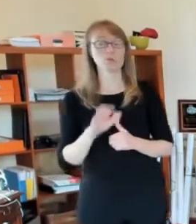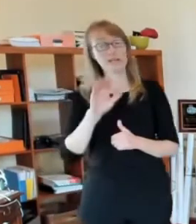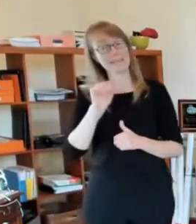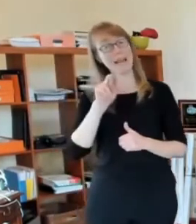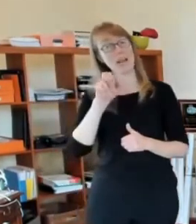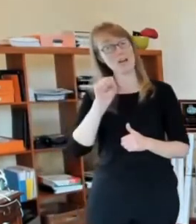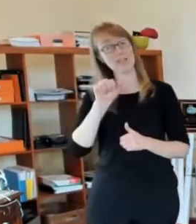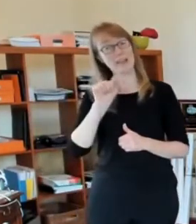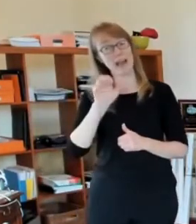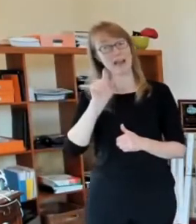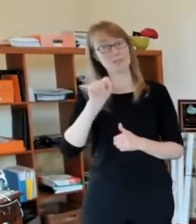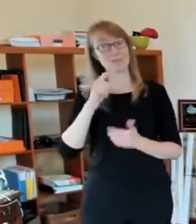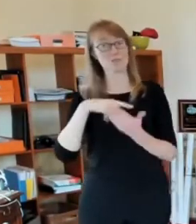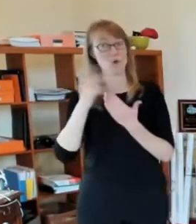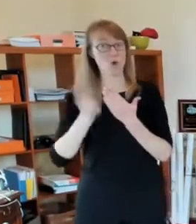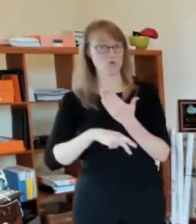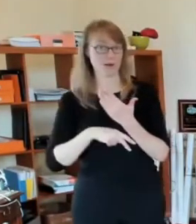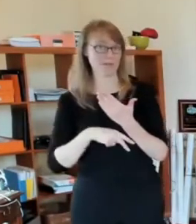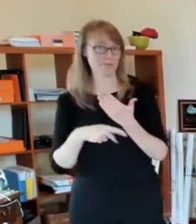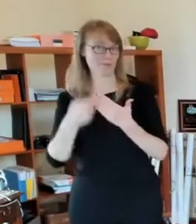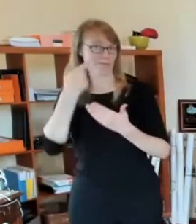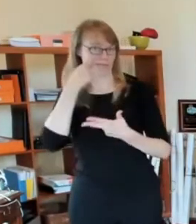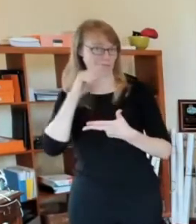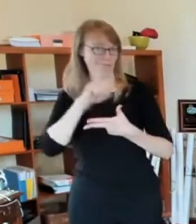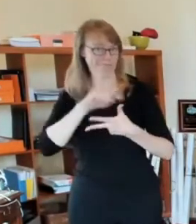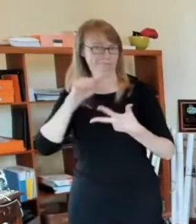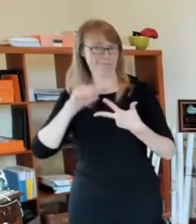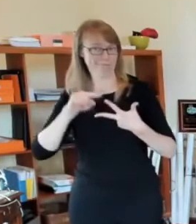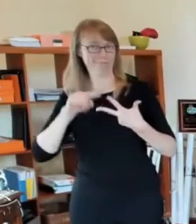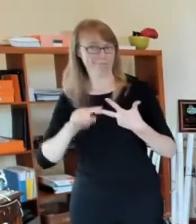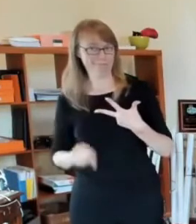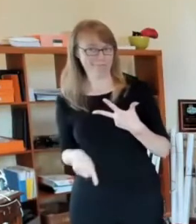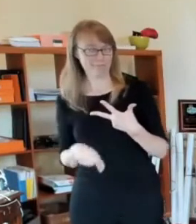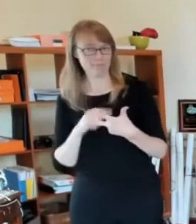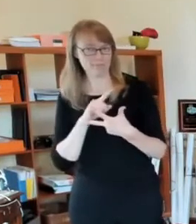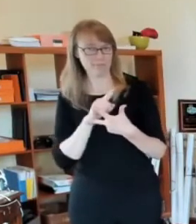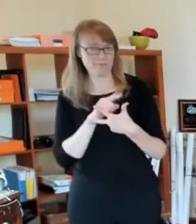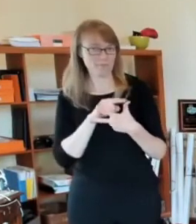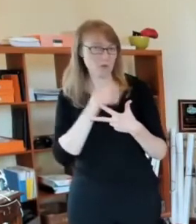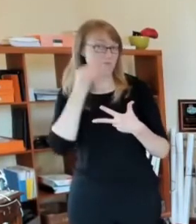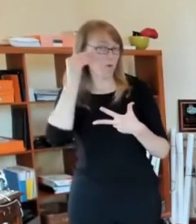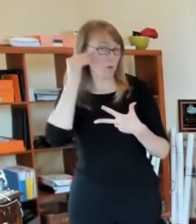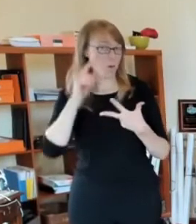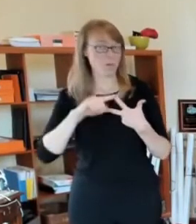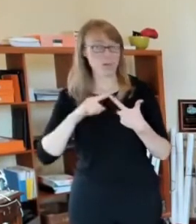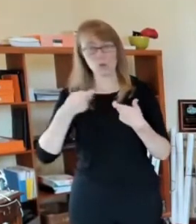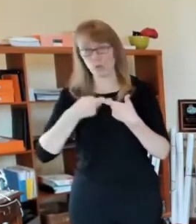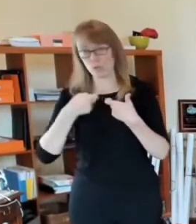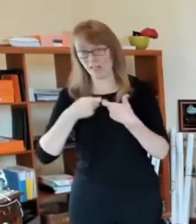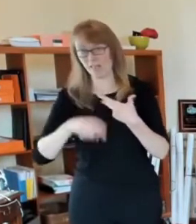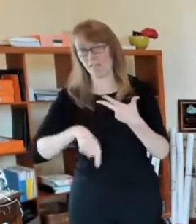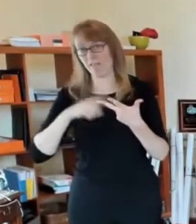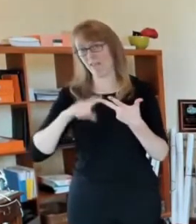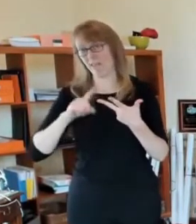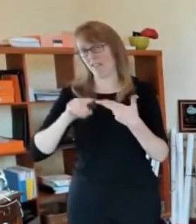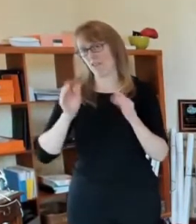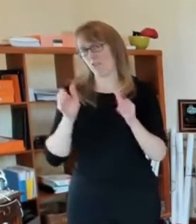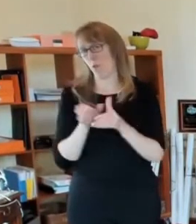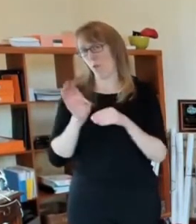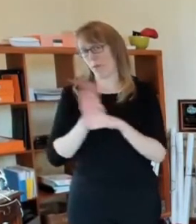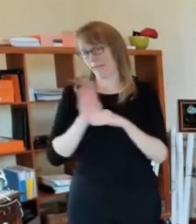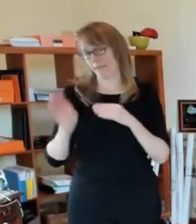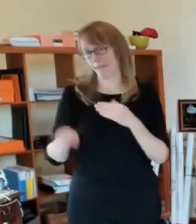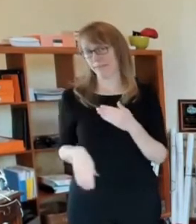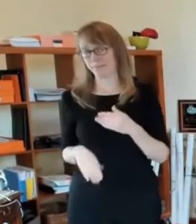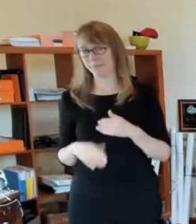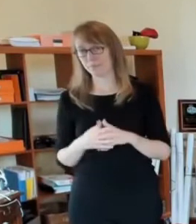programs that we have rolled out thus far. You'll be hearing more, but these are the the ones and I